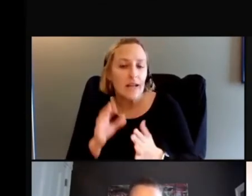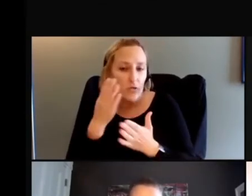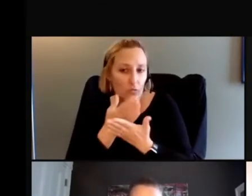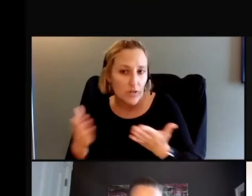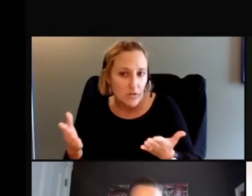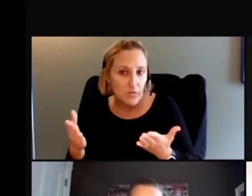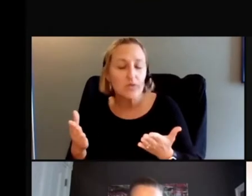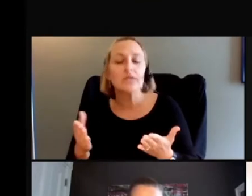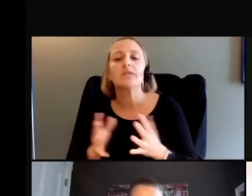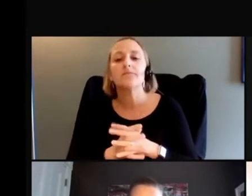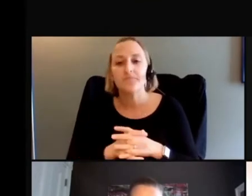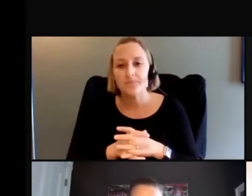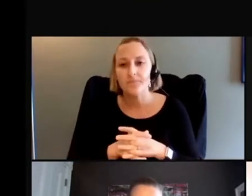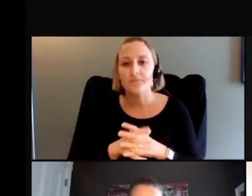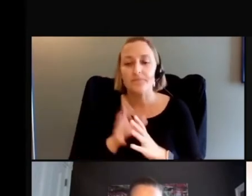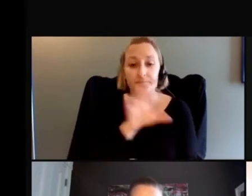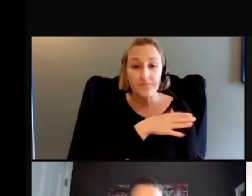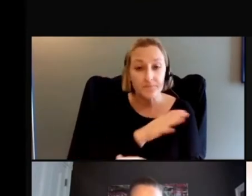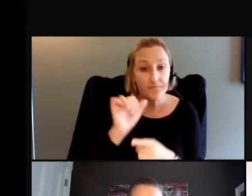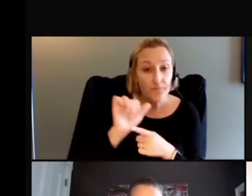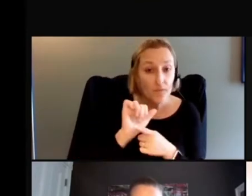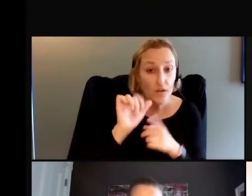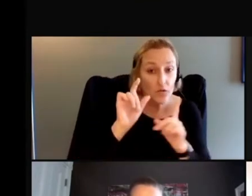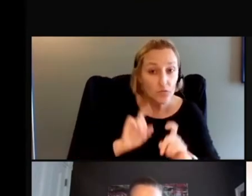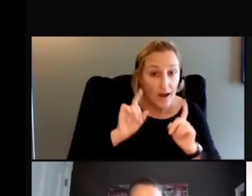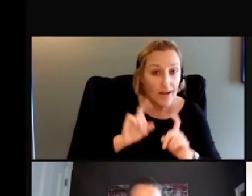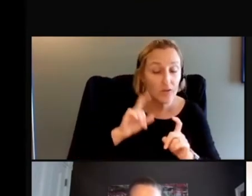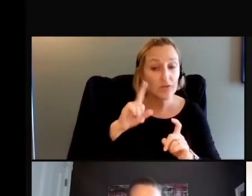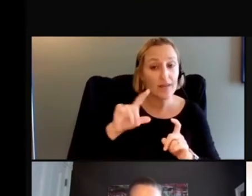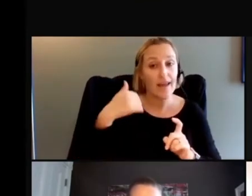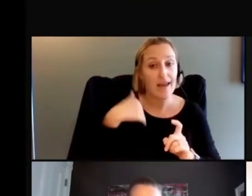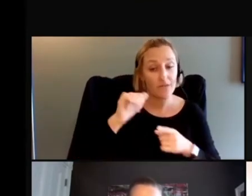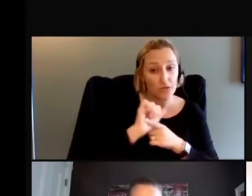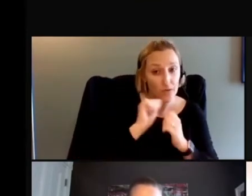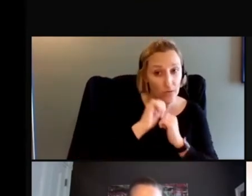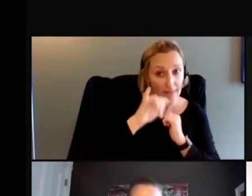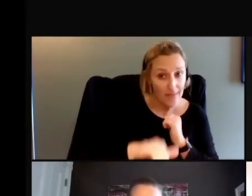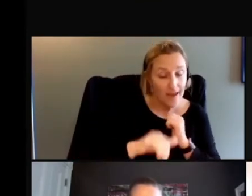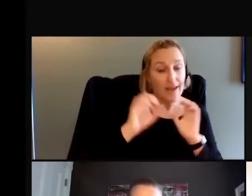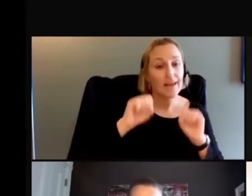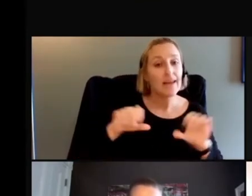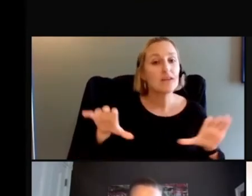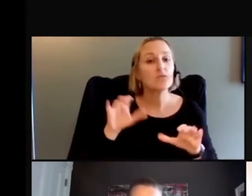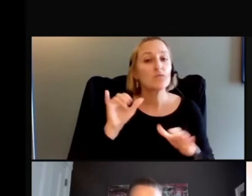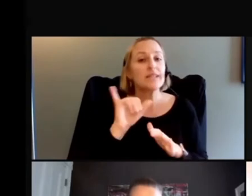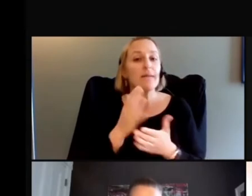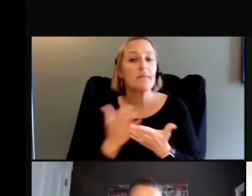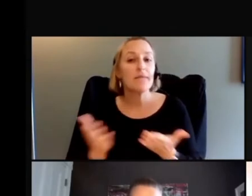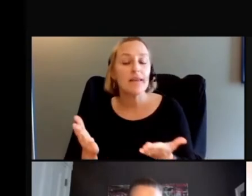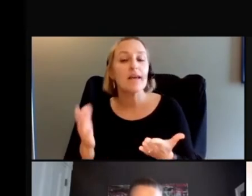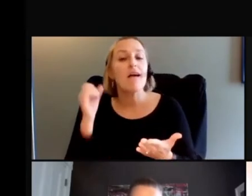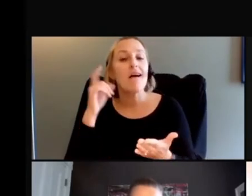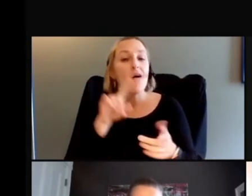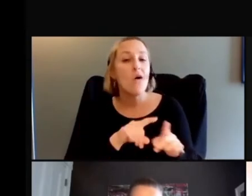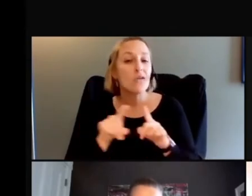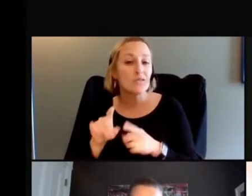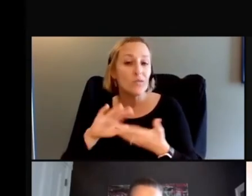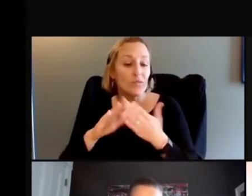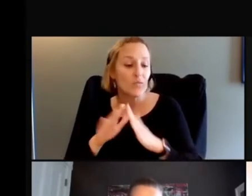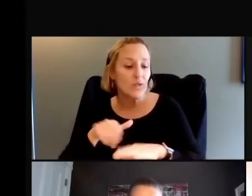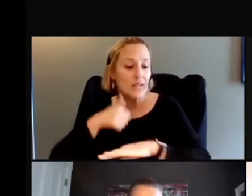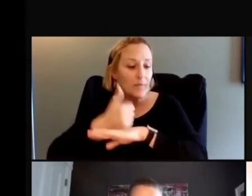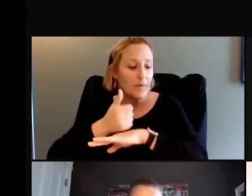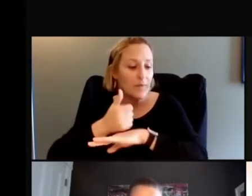trained in clinical trials. They can carry out the same functions as the site staffs with themselves, but they're also community-based research staff. So, they